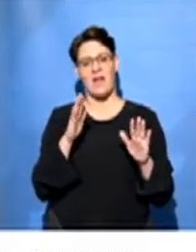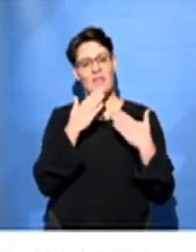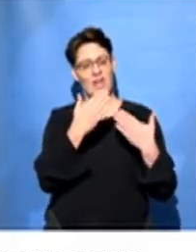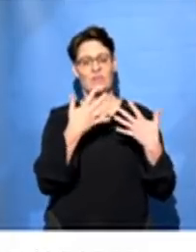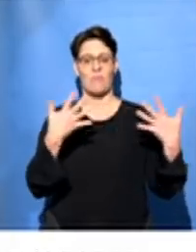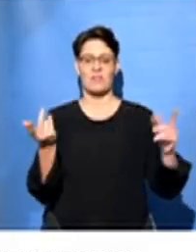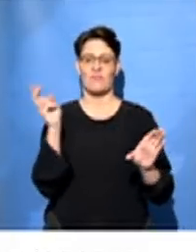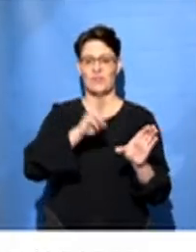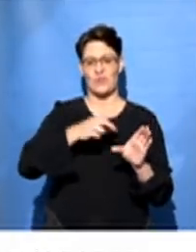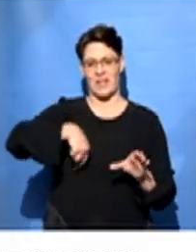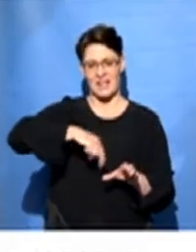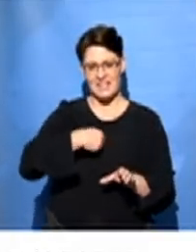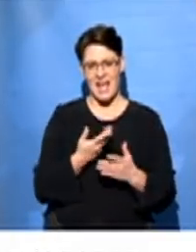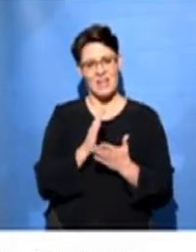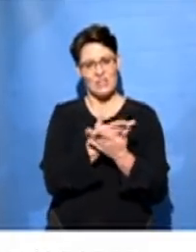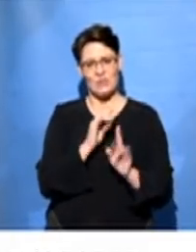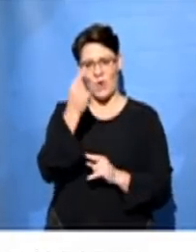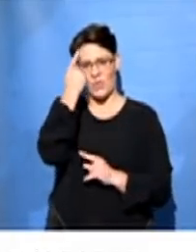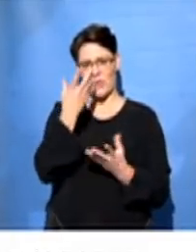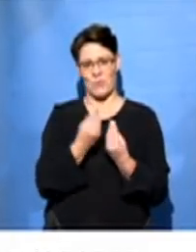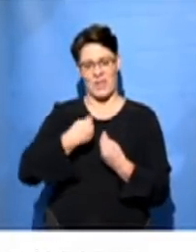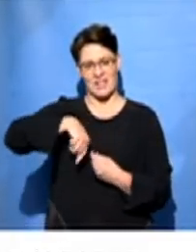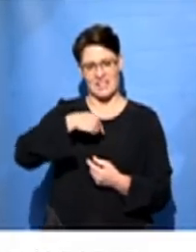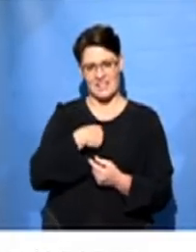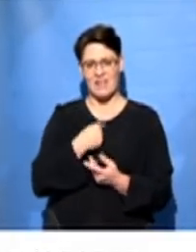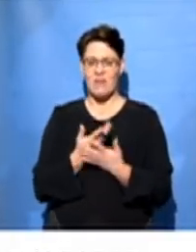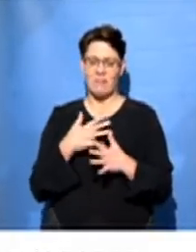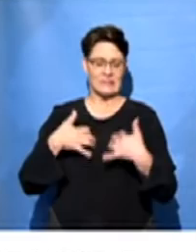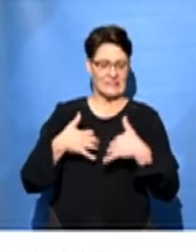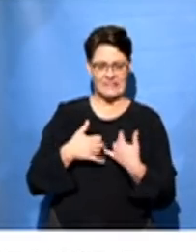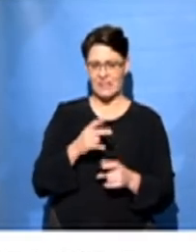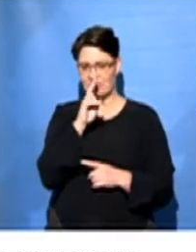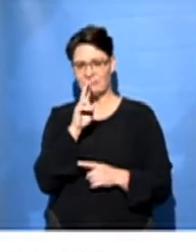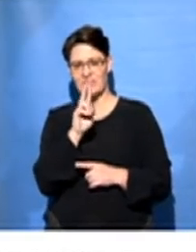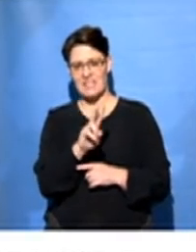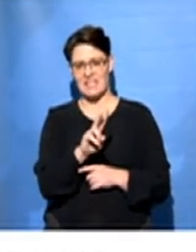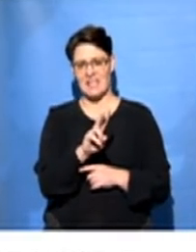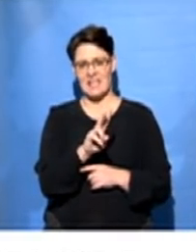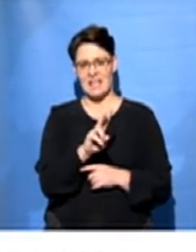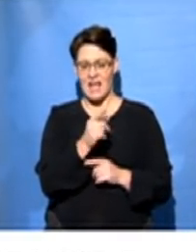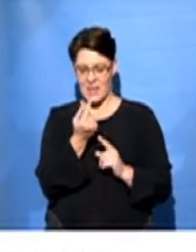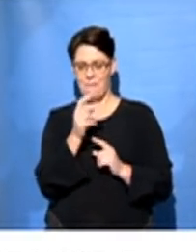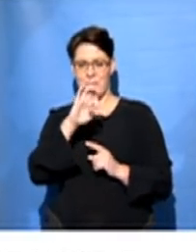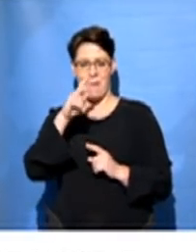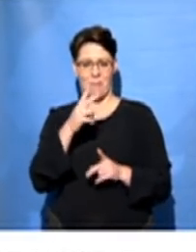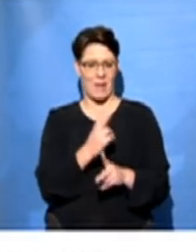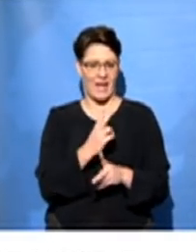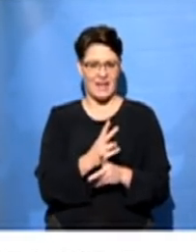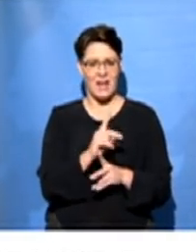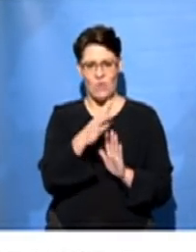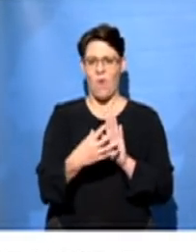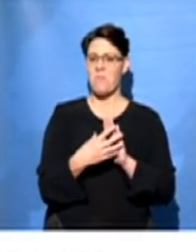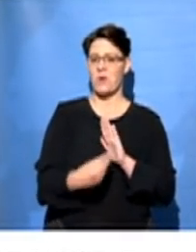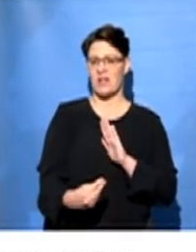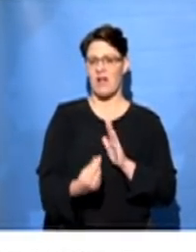so much indeed for joining us and sharing your thoughts with us today. And I look forward to seeing this map and also your